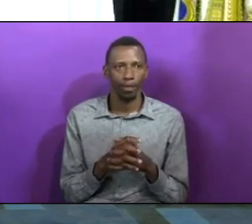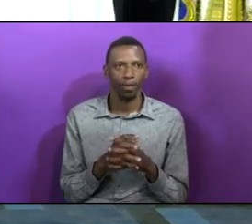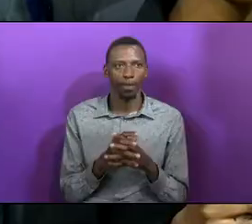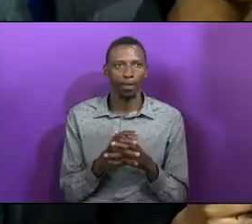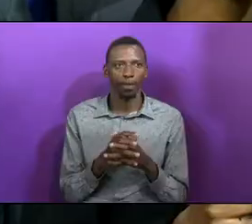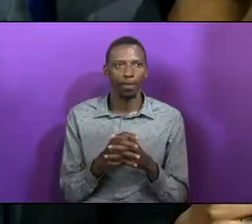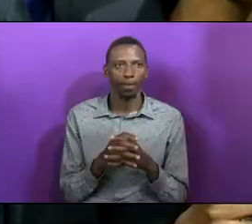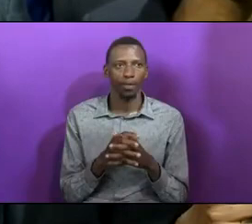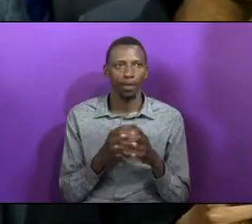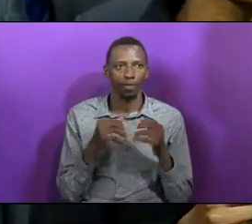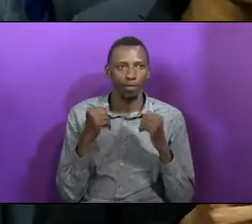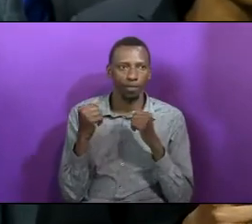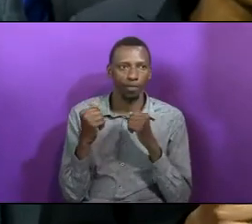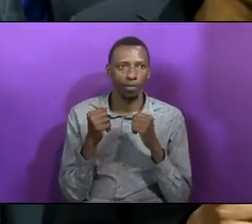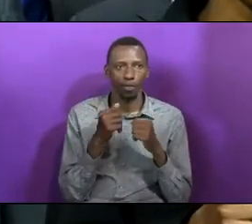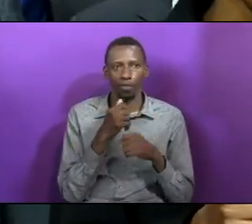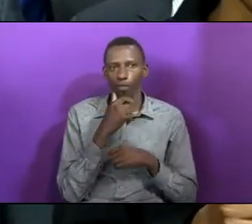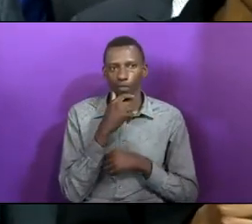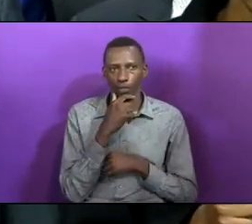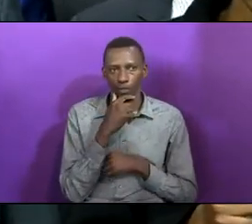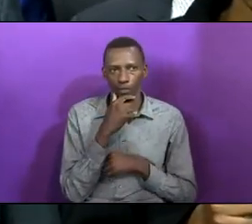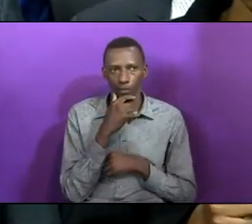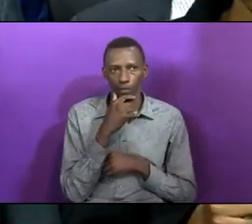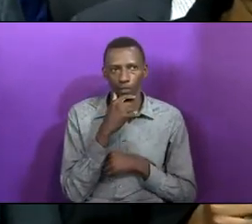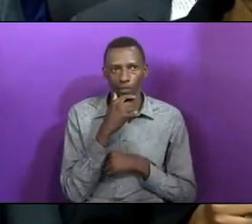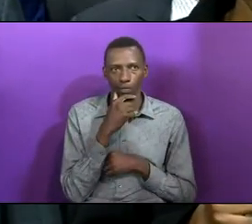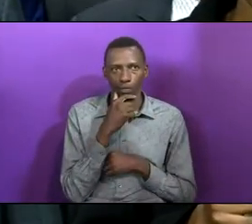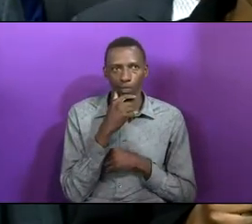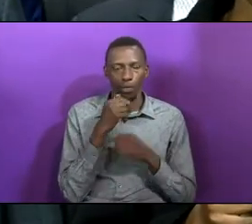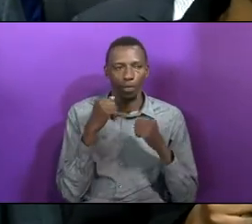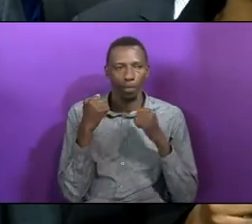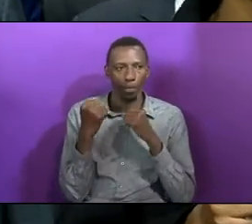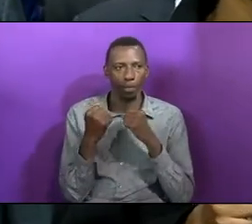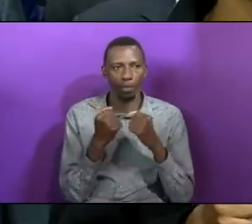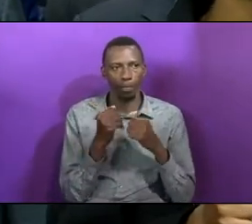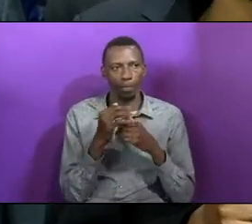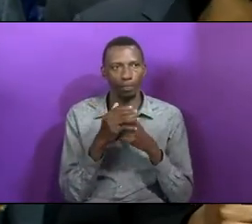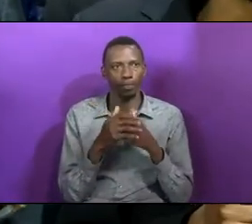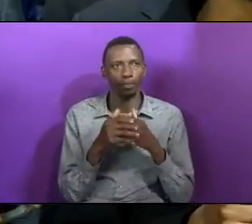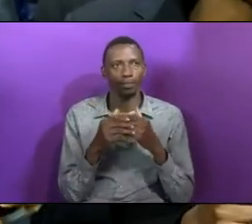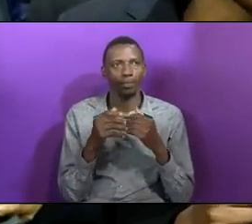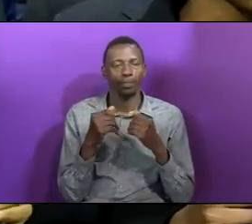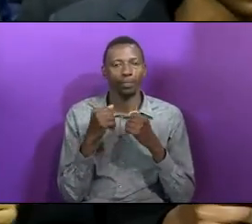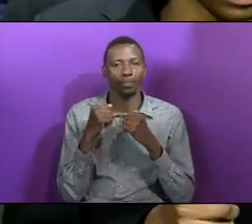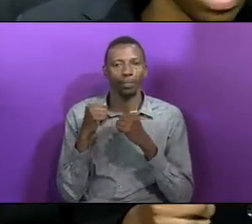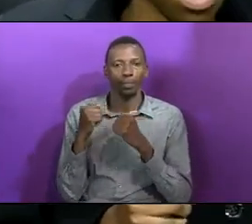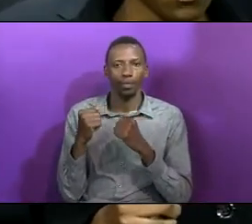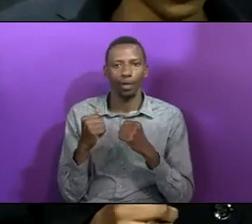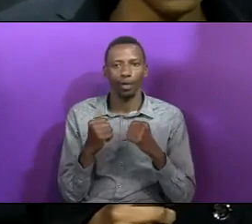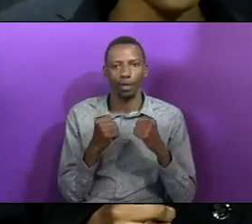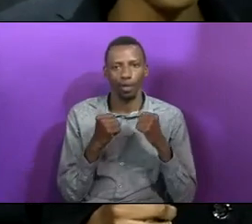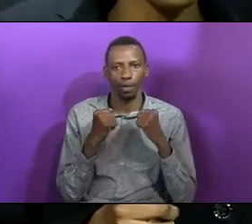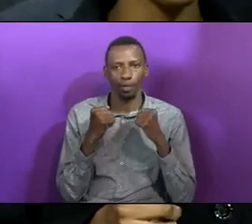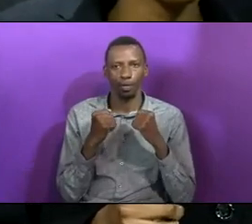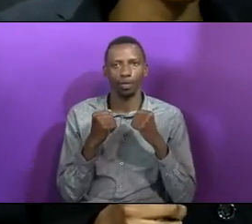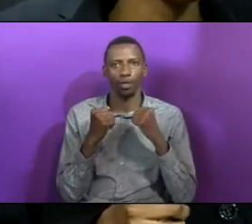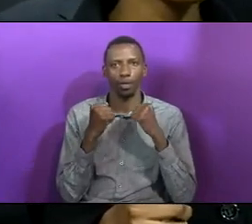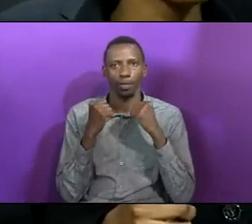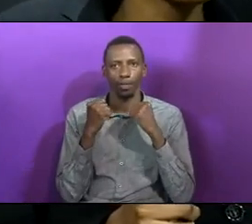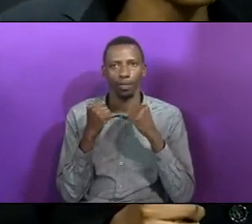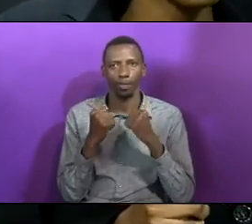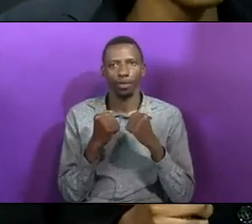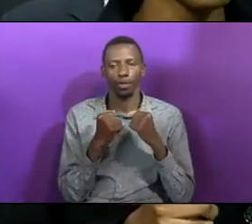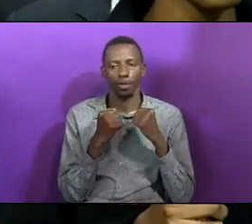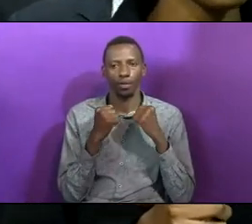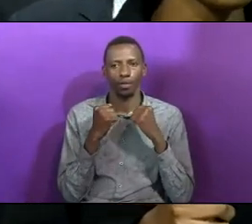There's wonderful power in the blood. In the blood. There is power,